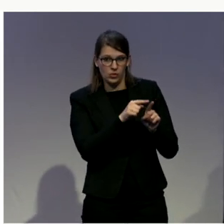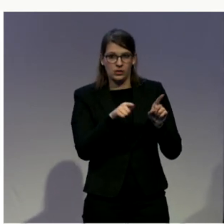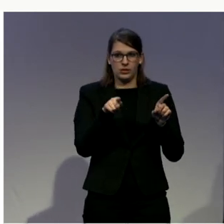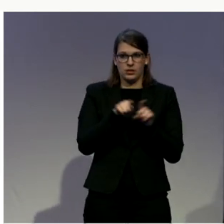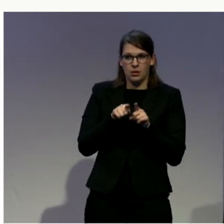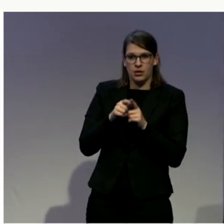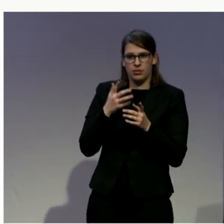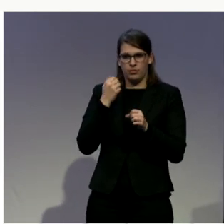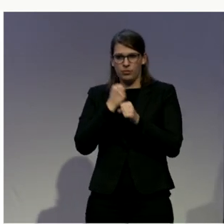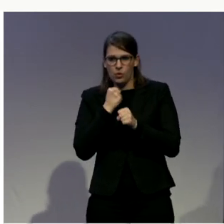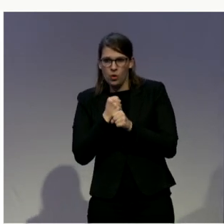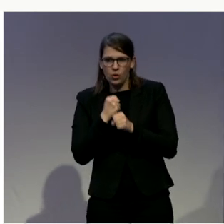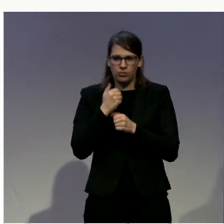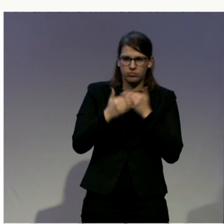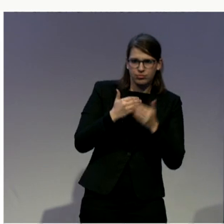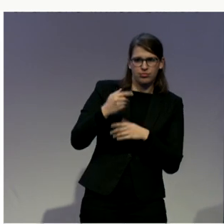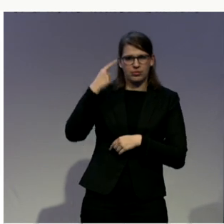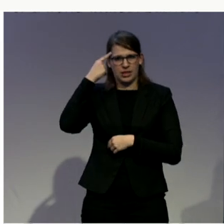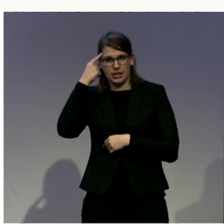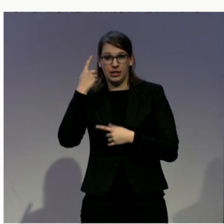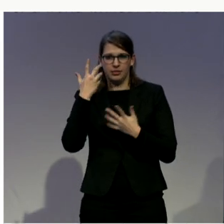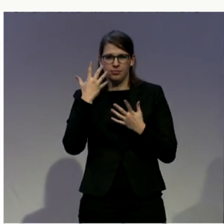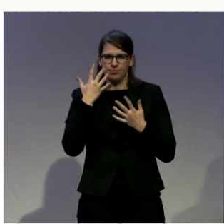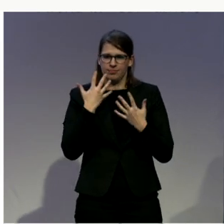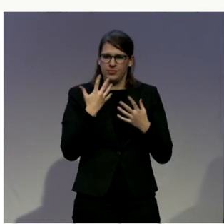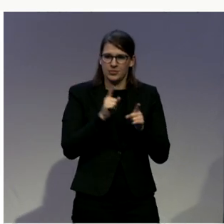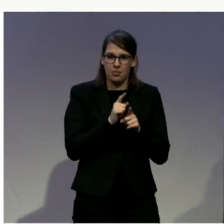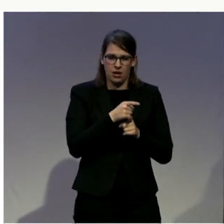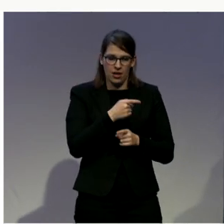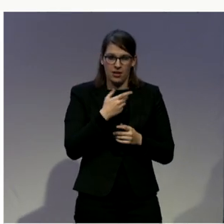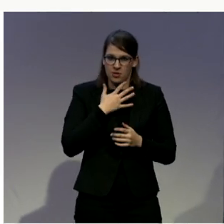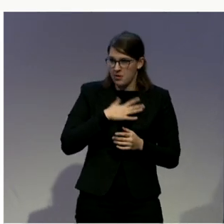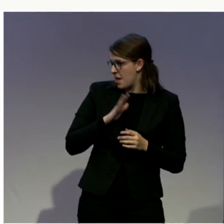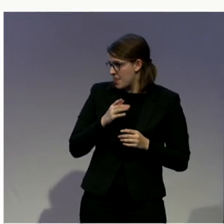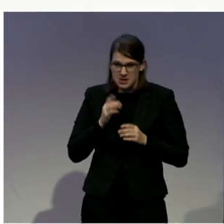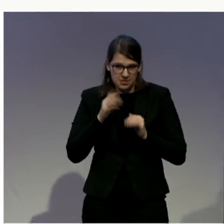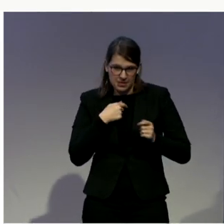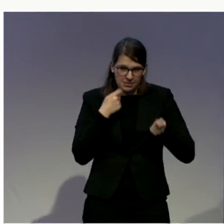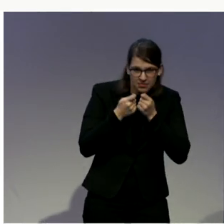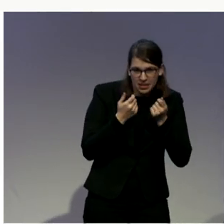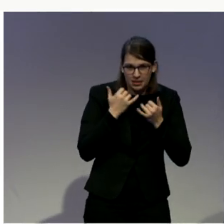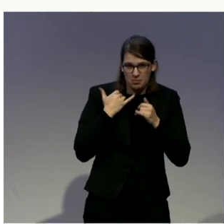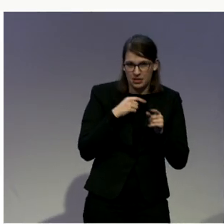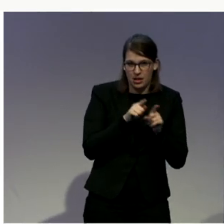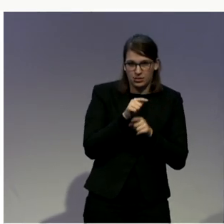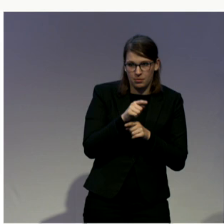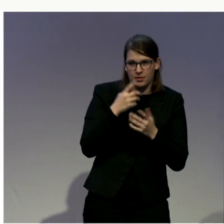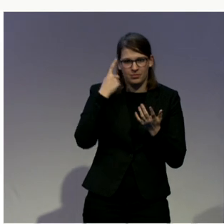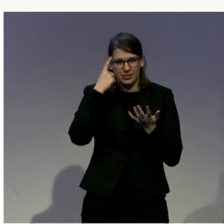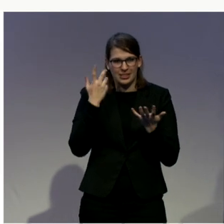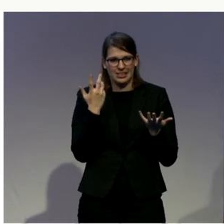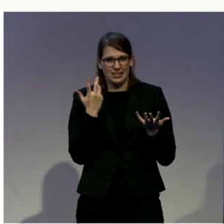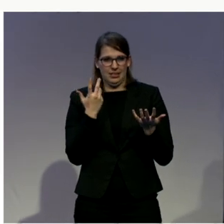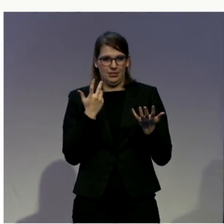where you don't actually have to have the intent to commit the crime at all. You can just do the act. And so we're running into a lot of